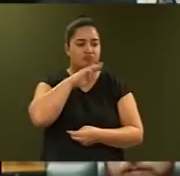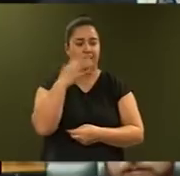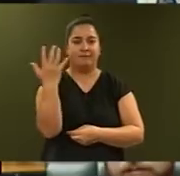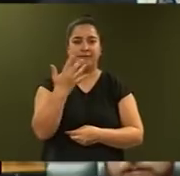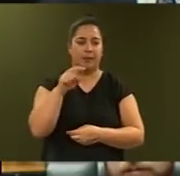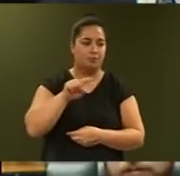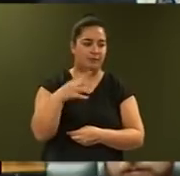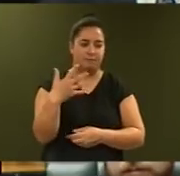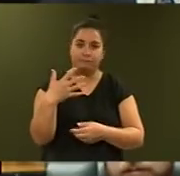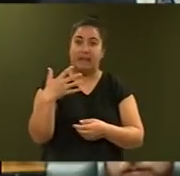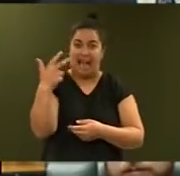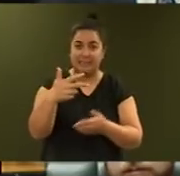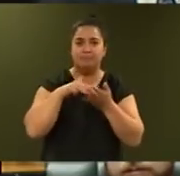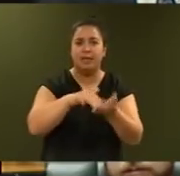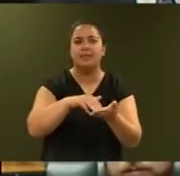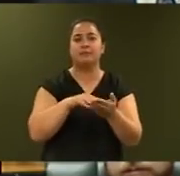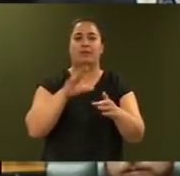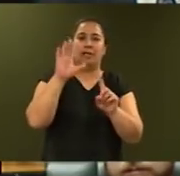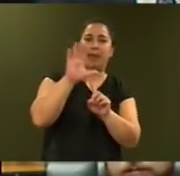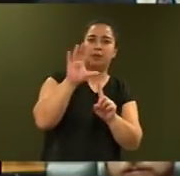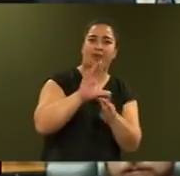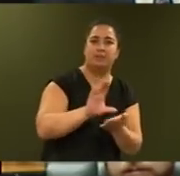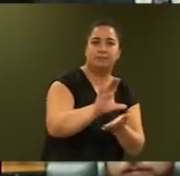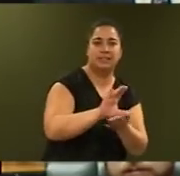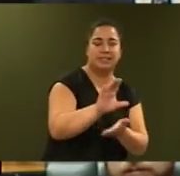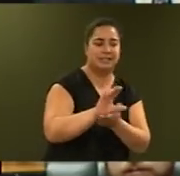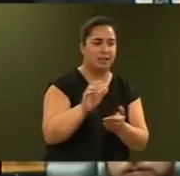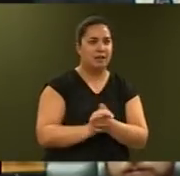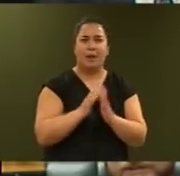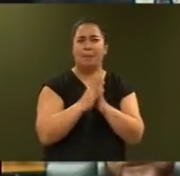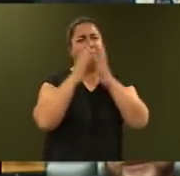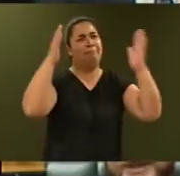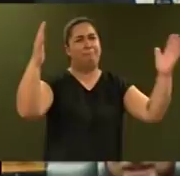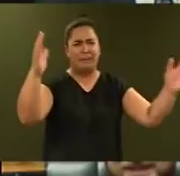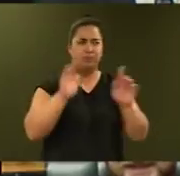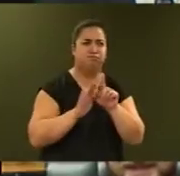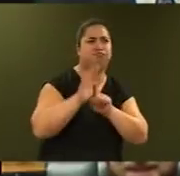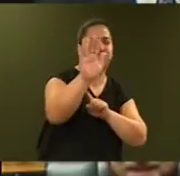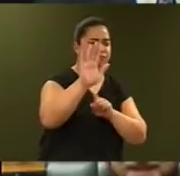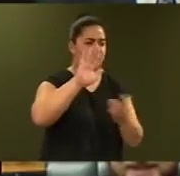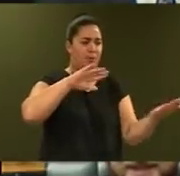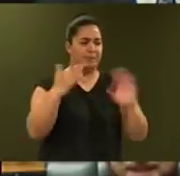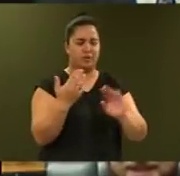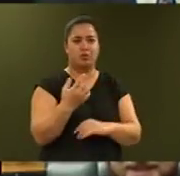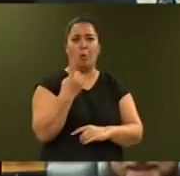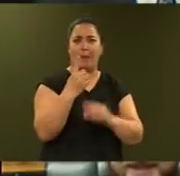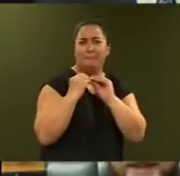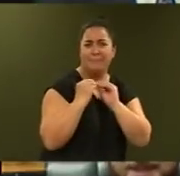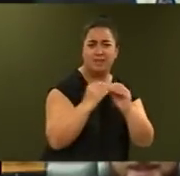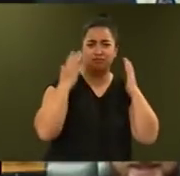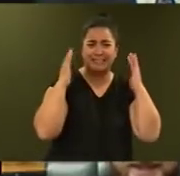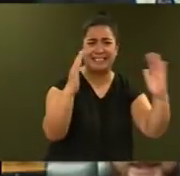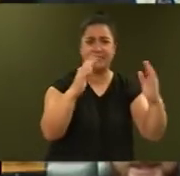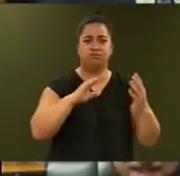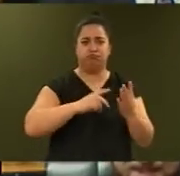expenditure. This includes significant investment in the $1 billion trees programme and support for regional rail projects.